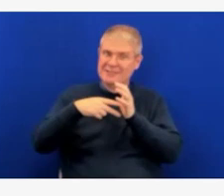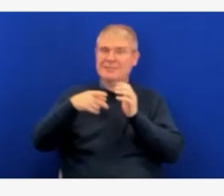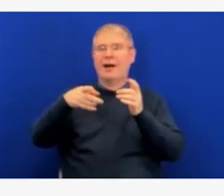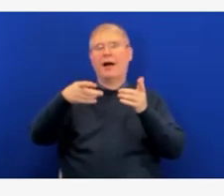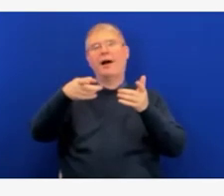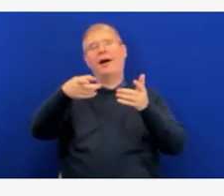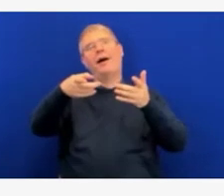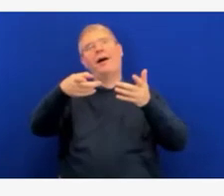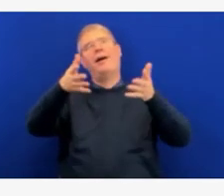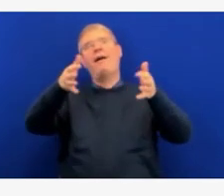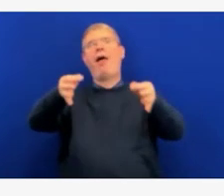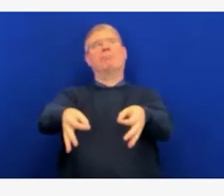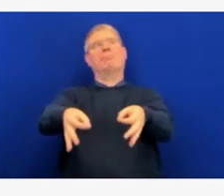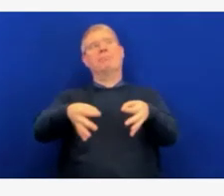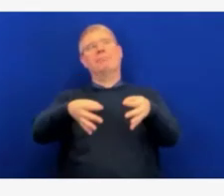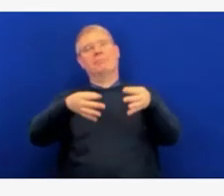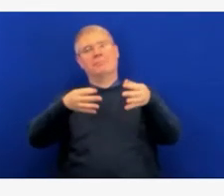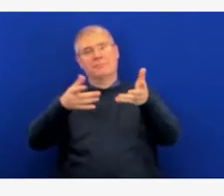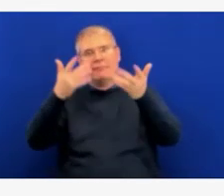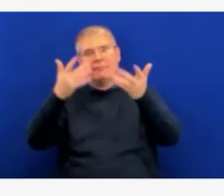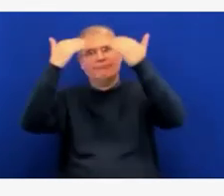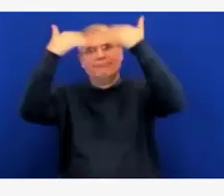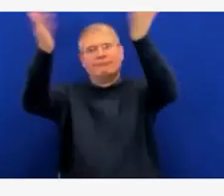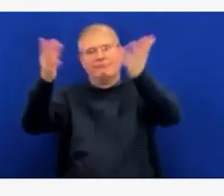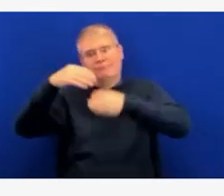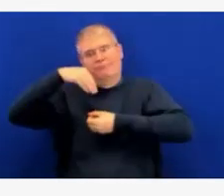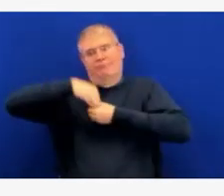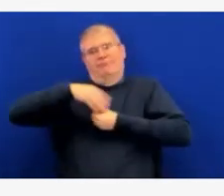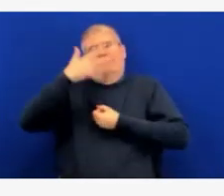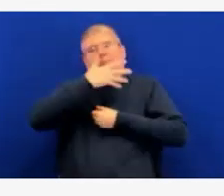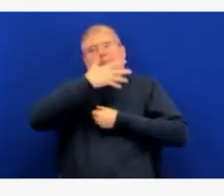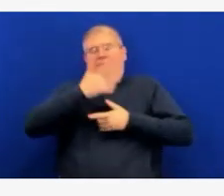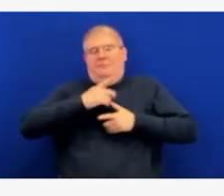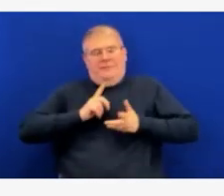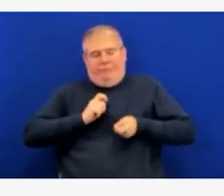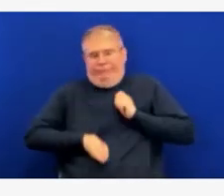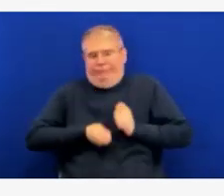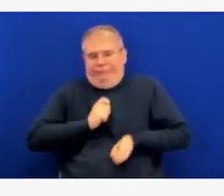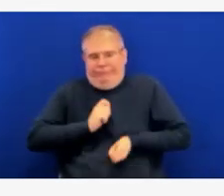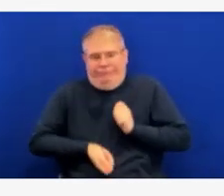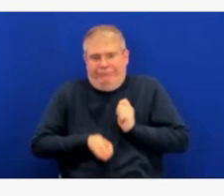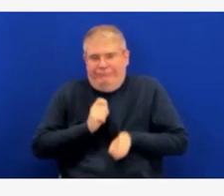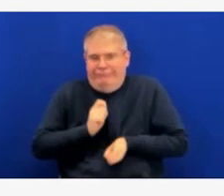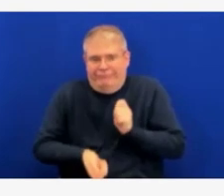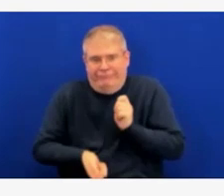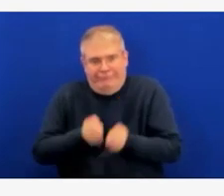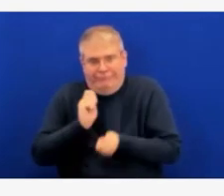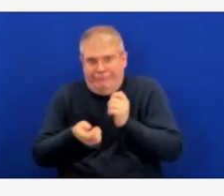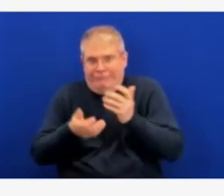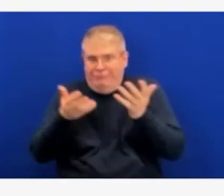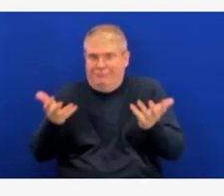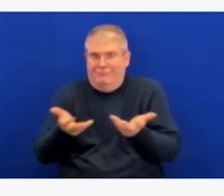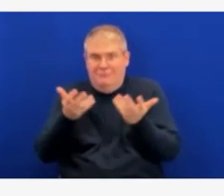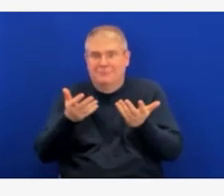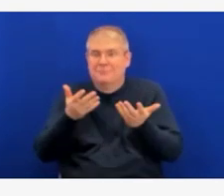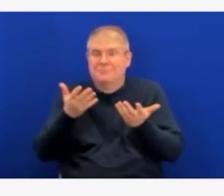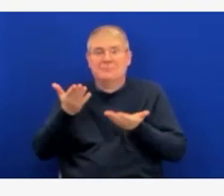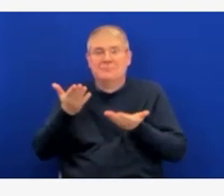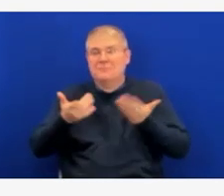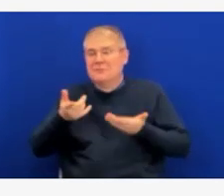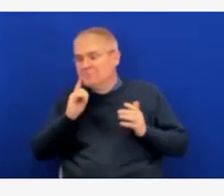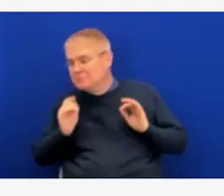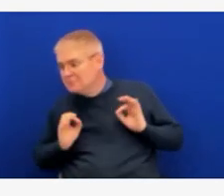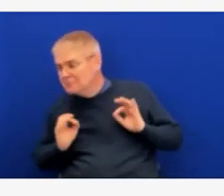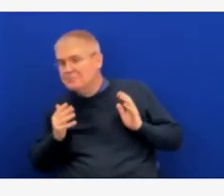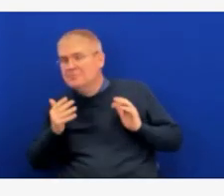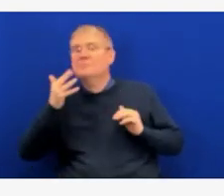we would not recommend it. There are, you know, not only the chance of an acute severe illness or death, but long COVID, you